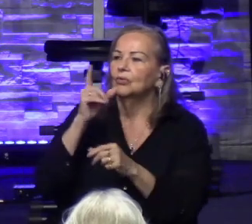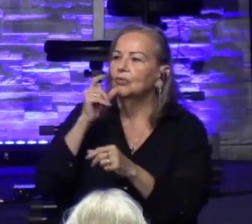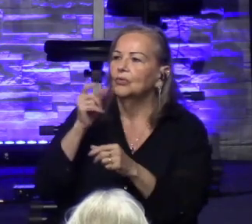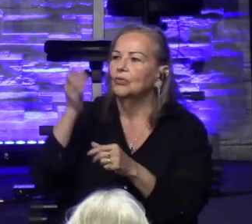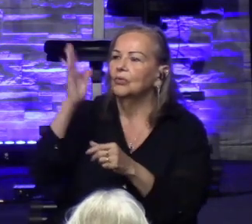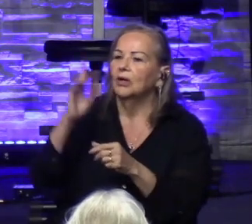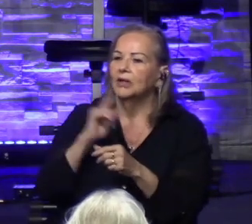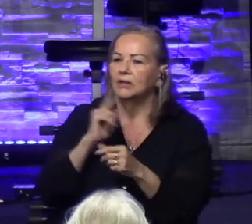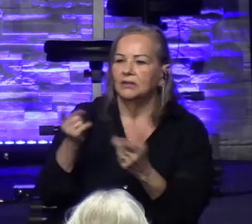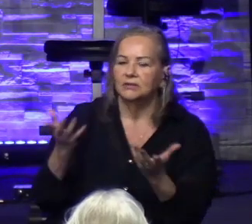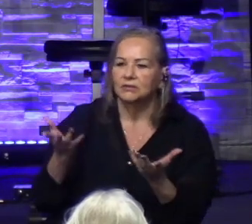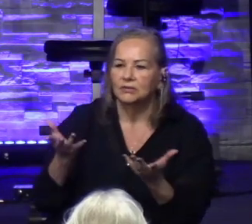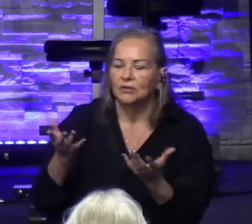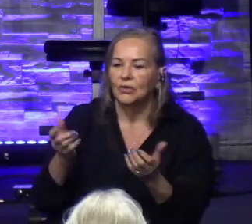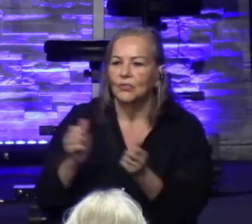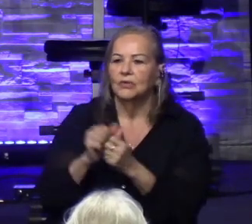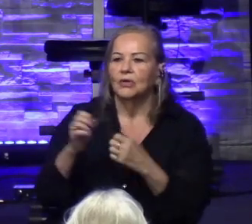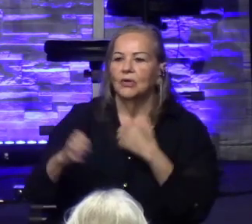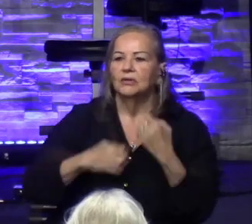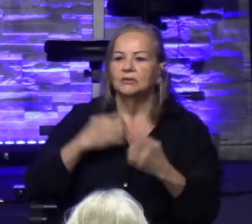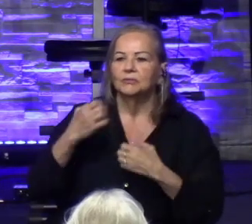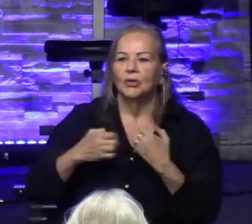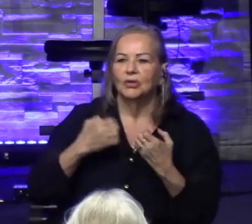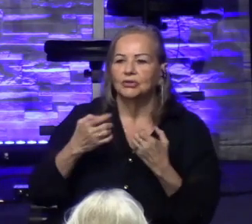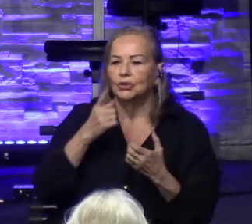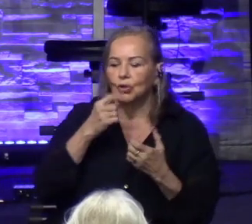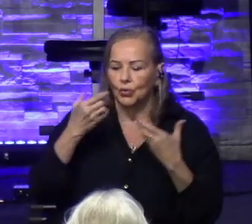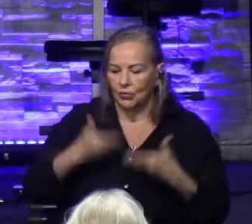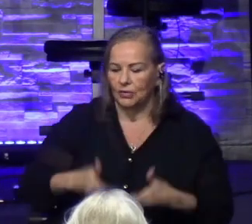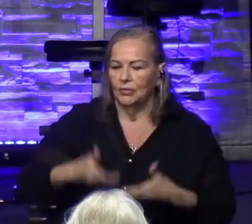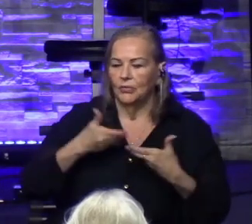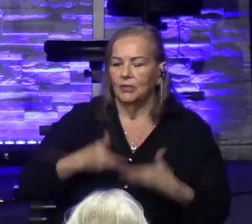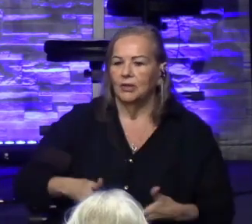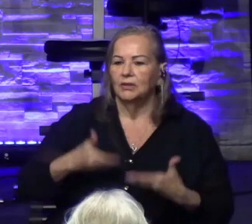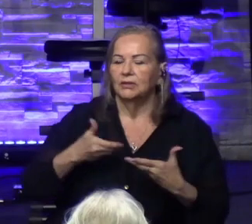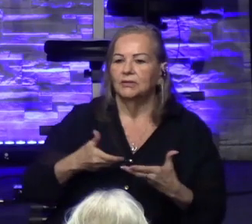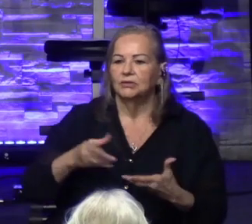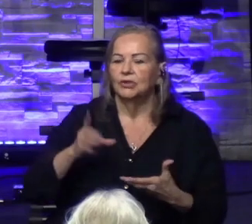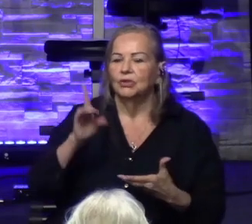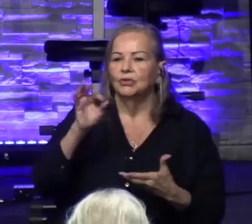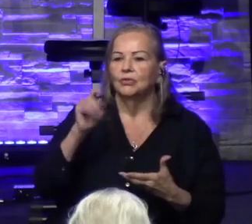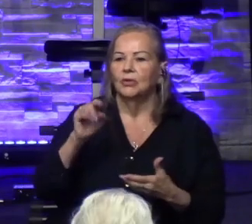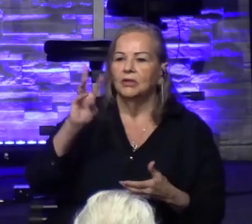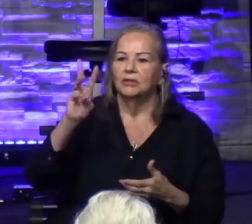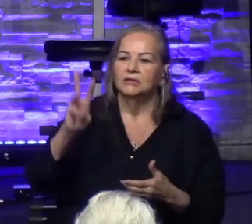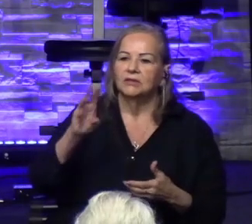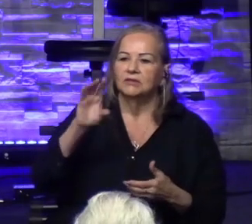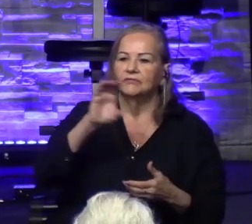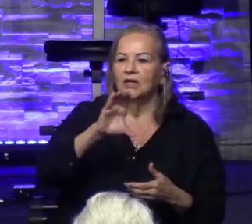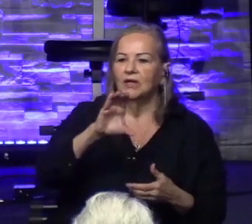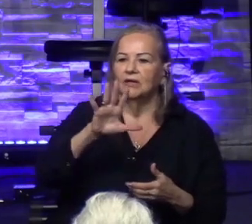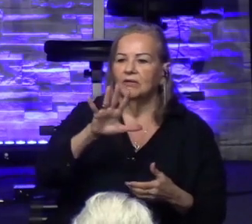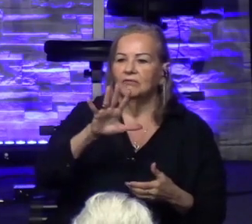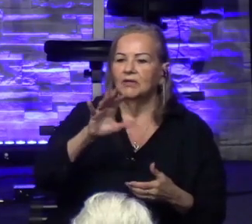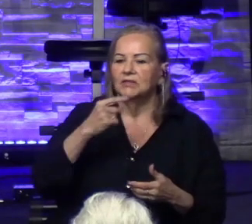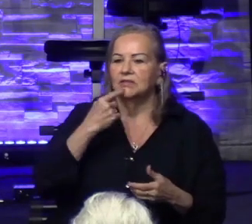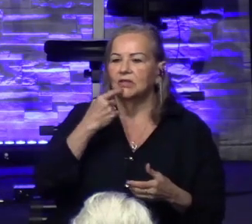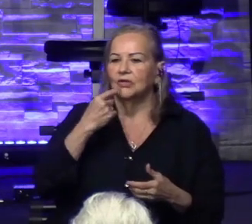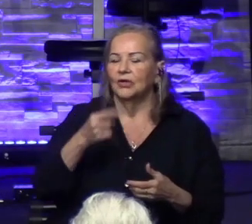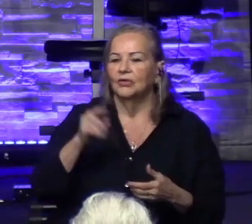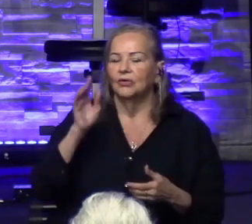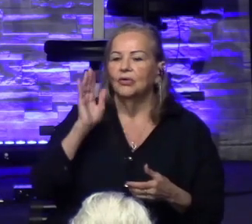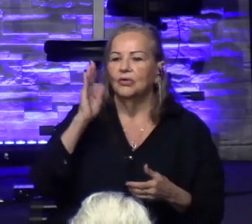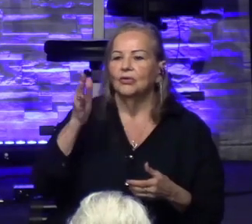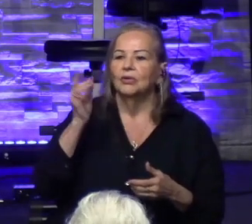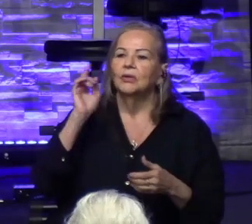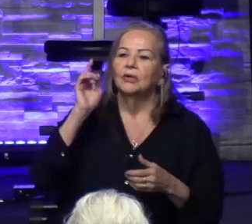With all his emotions, with all his being, it gives us a good representation of what Deuteronomy 6.5 says. It says, shall love the Lord God with all your